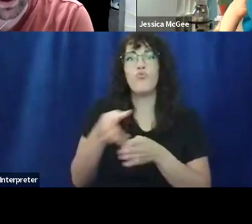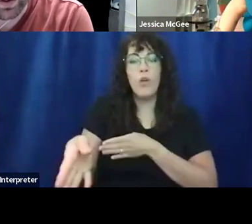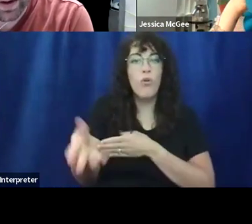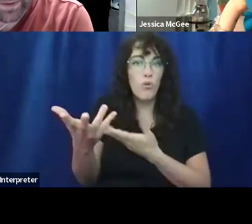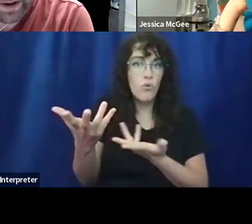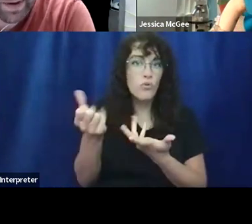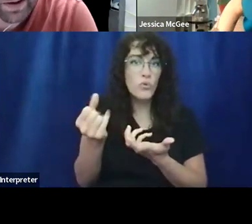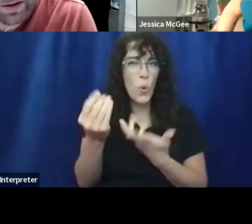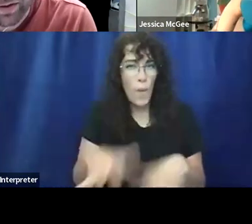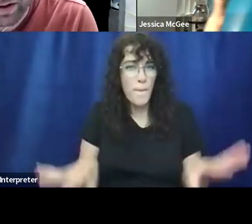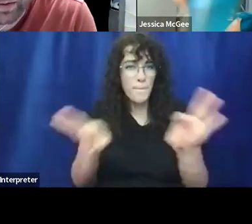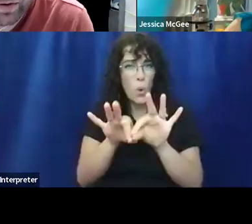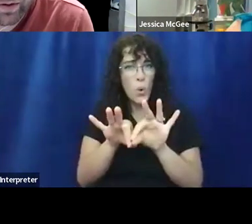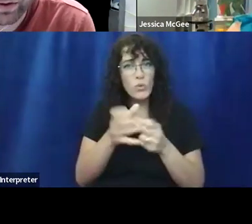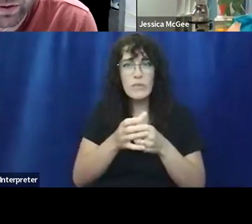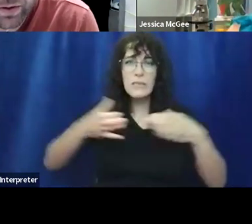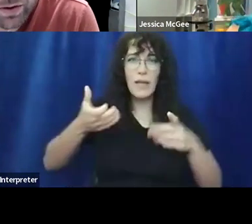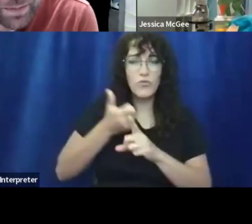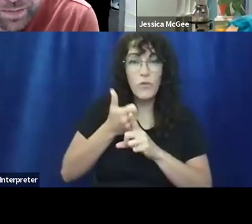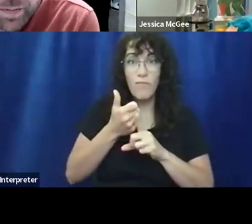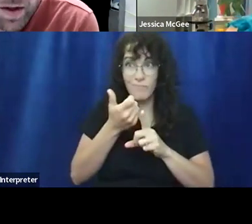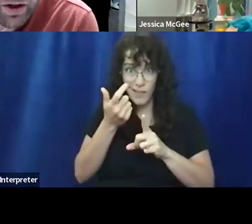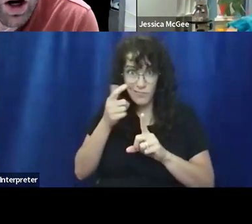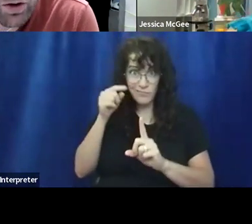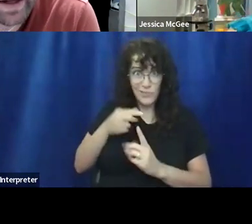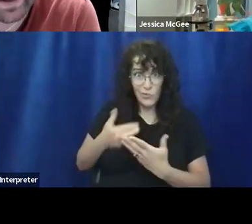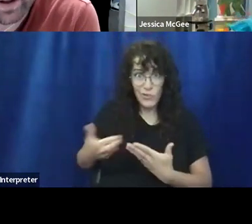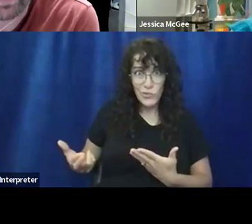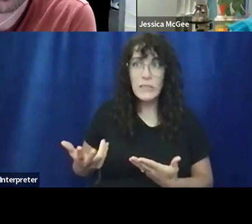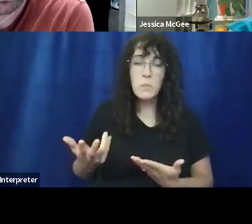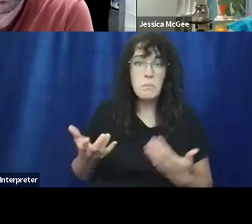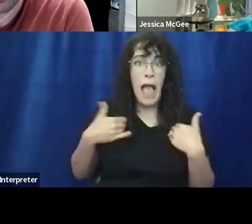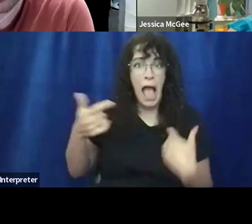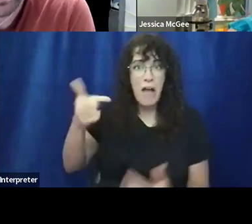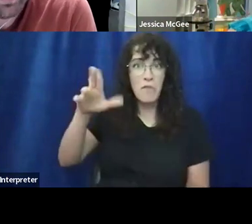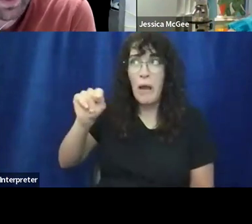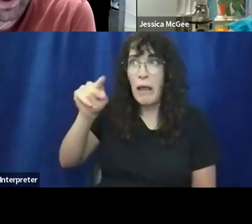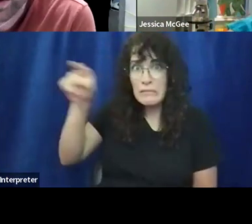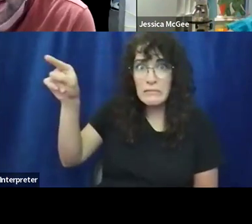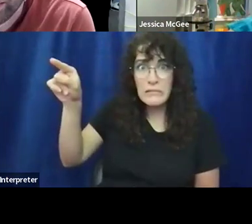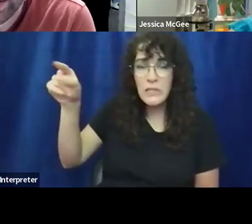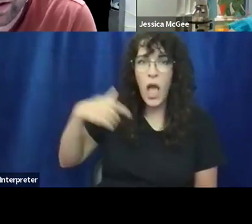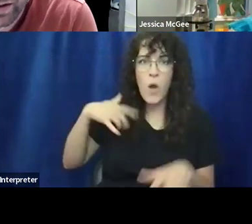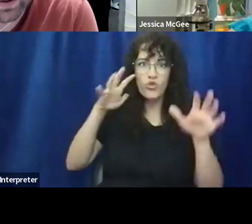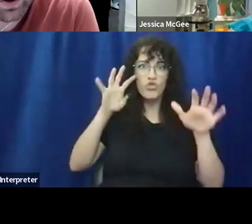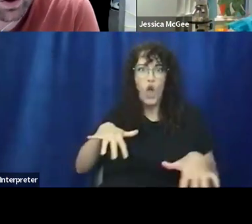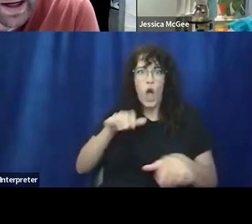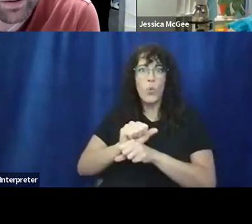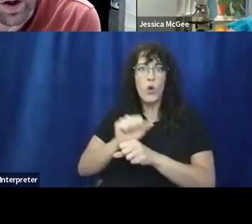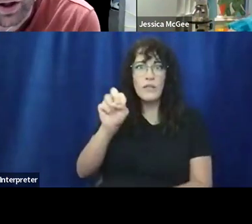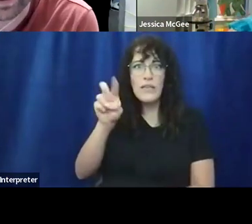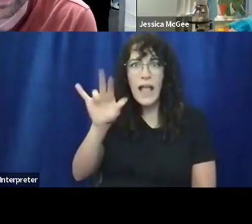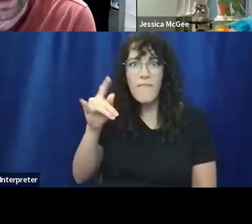to, you know, expand yourself. And in terms of like resources, there are grants out there. I was so shocked when I worked for Navy Pier that there was